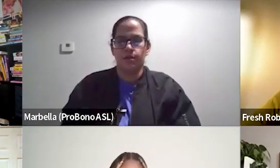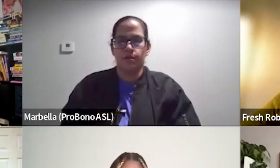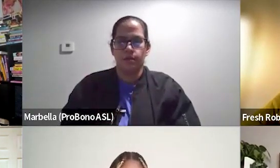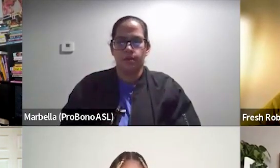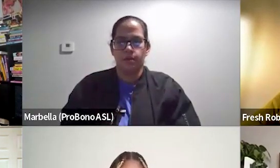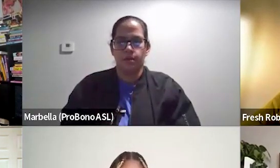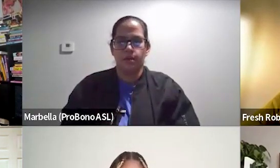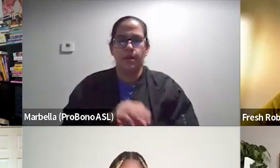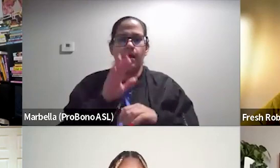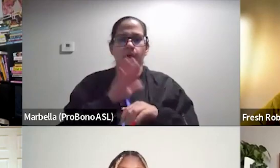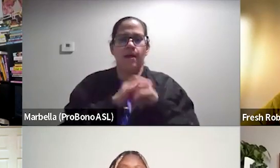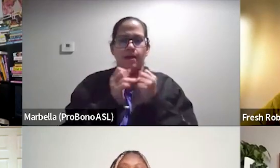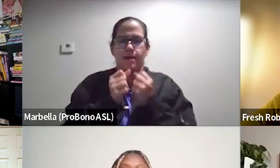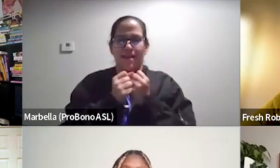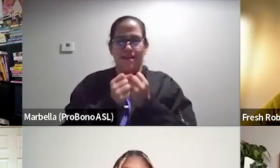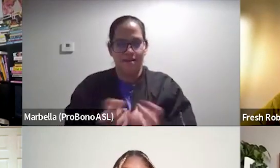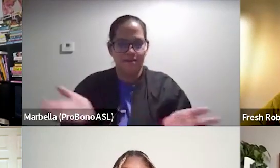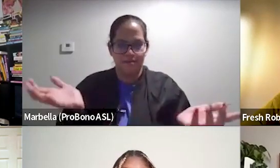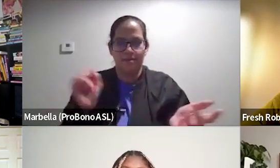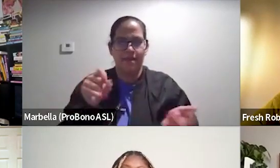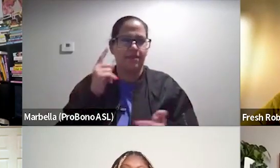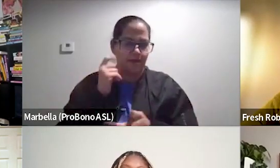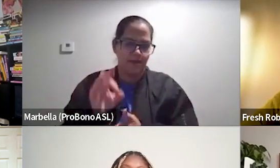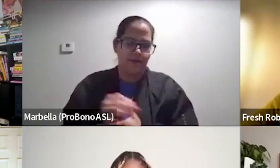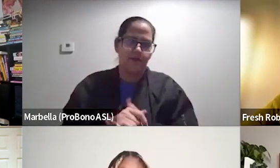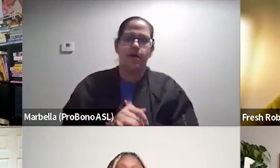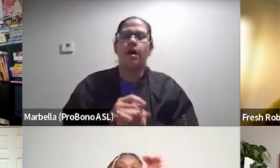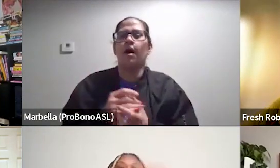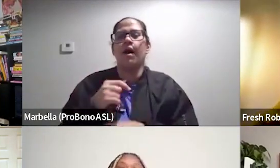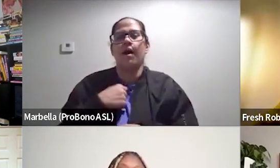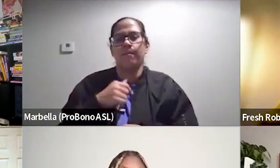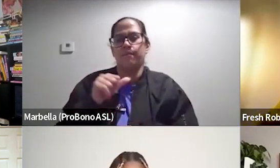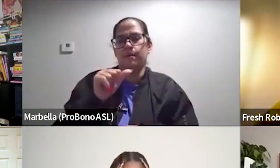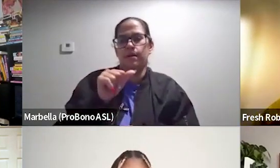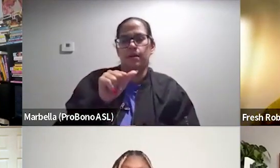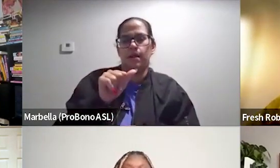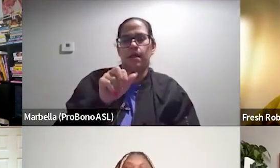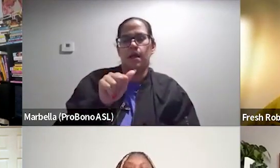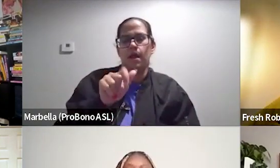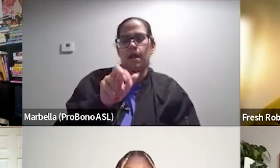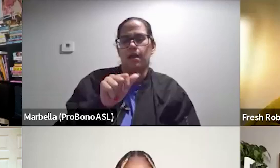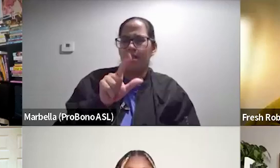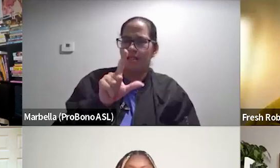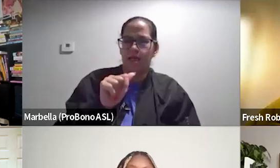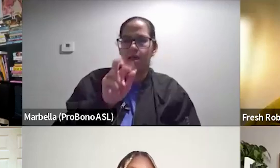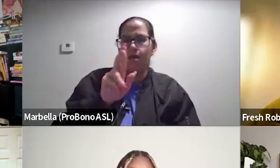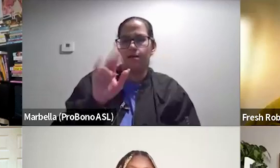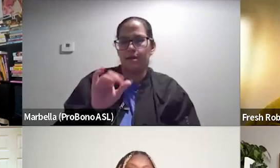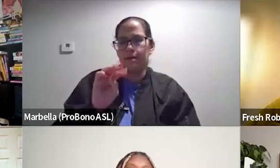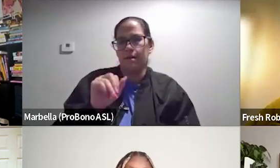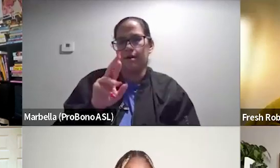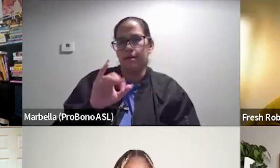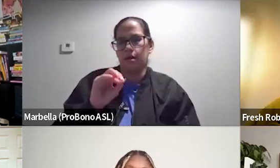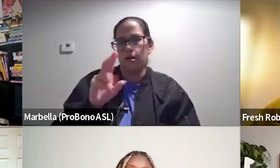On every social media that you can think of. I am Larry Mariola on every single one.